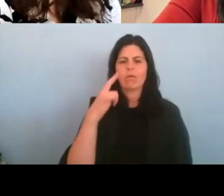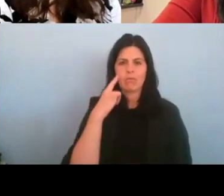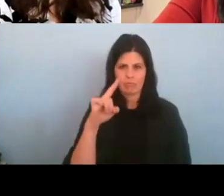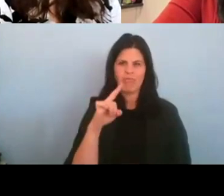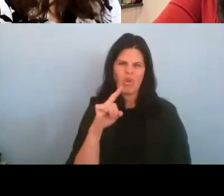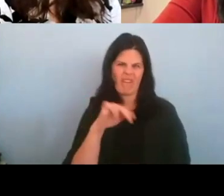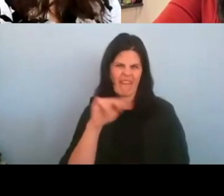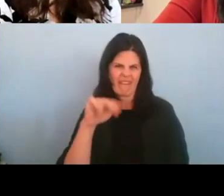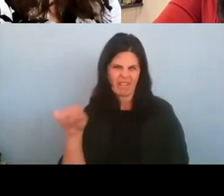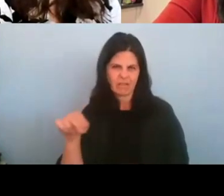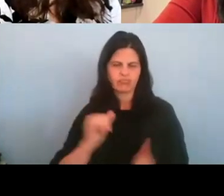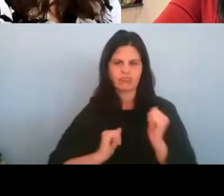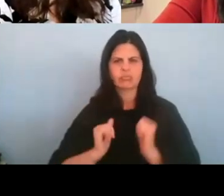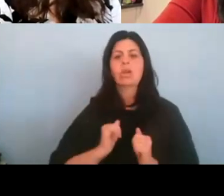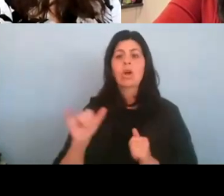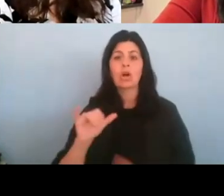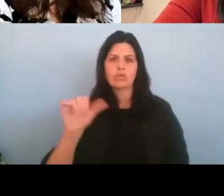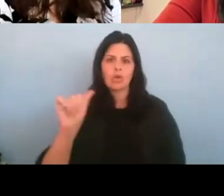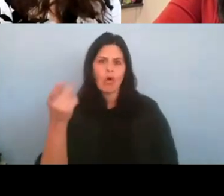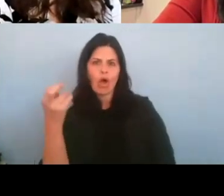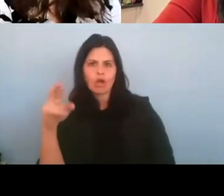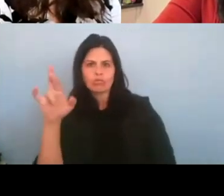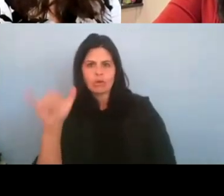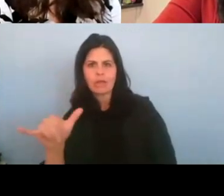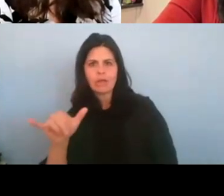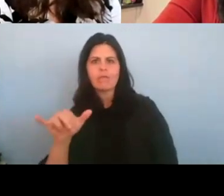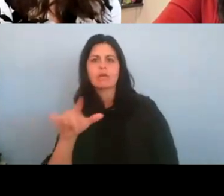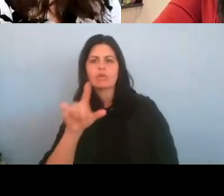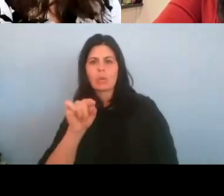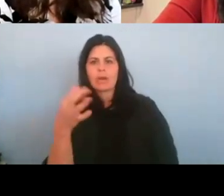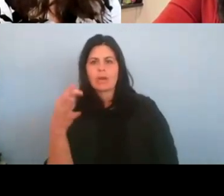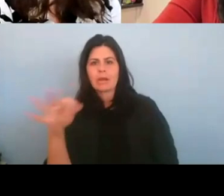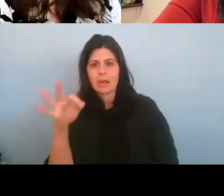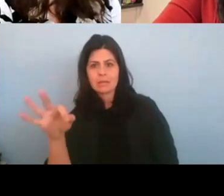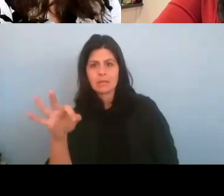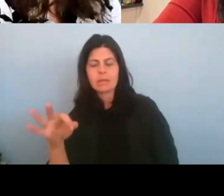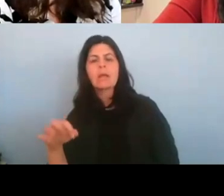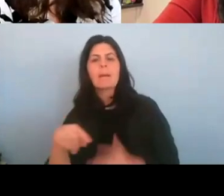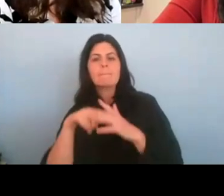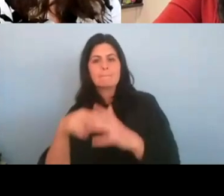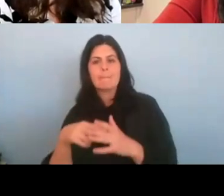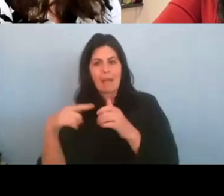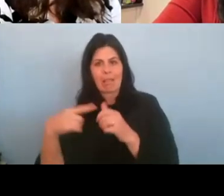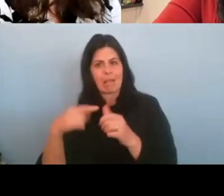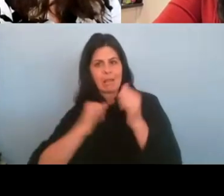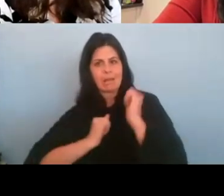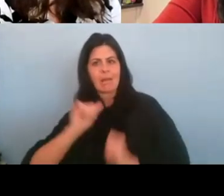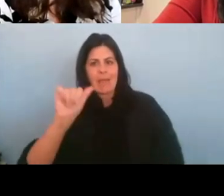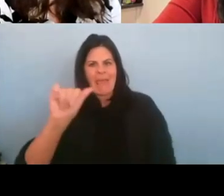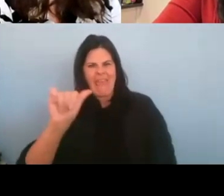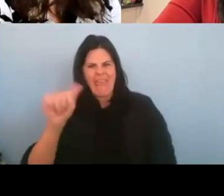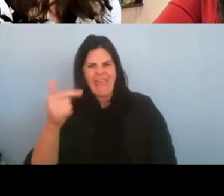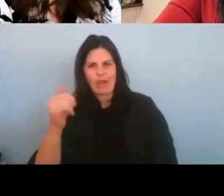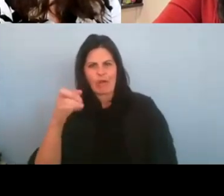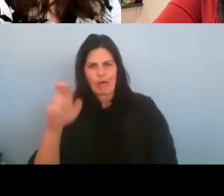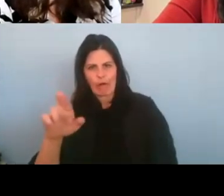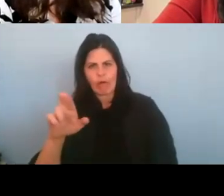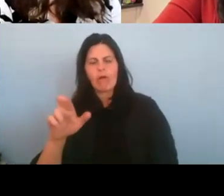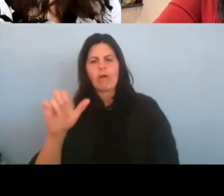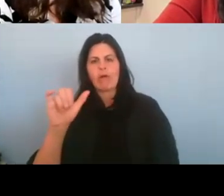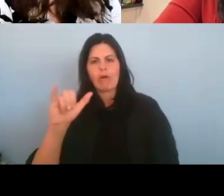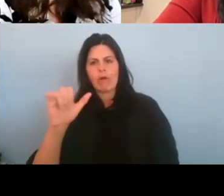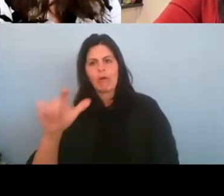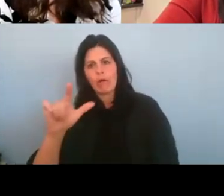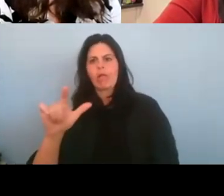played Audrey in the 2019 Disney pilot The A-Girl, as well as appearing in a long-form web